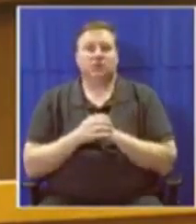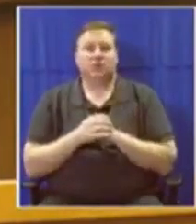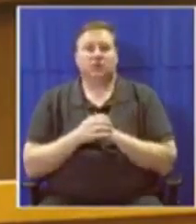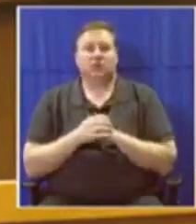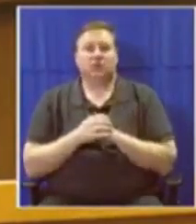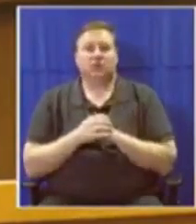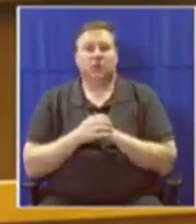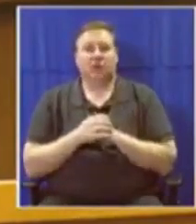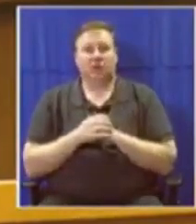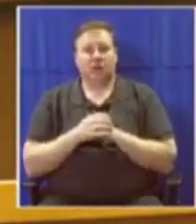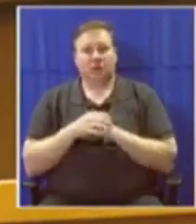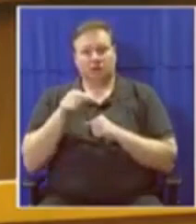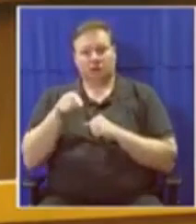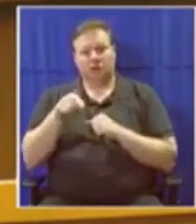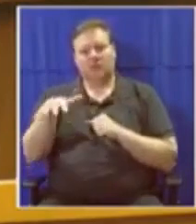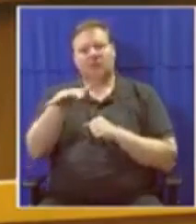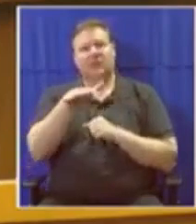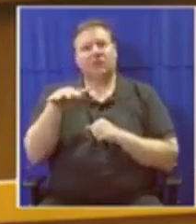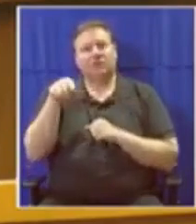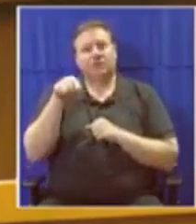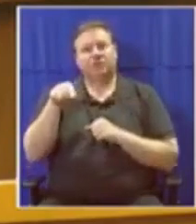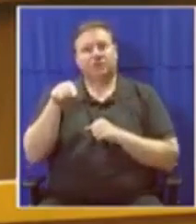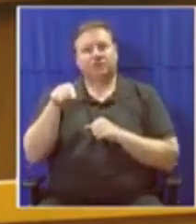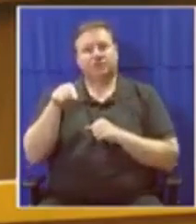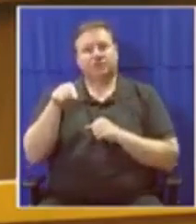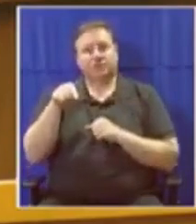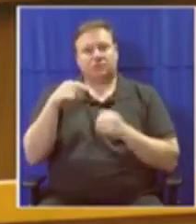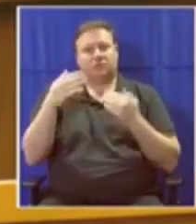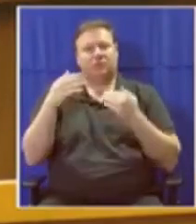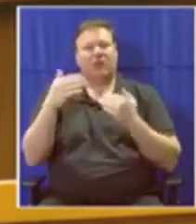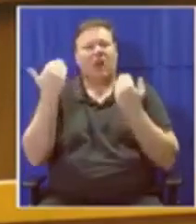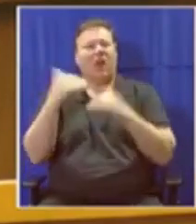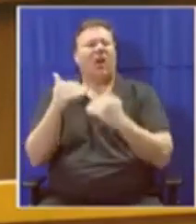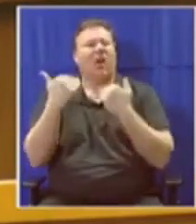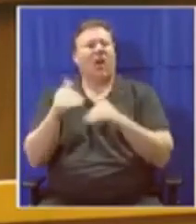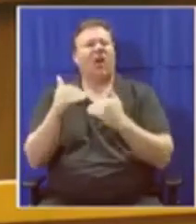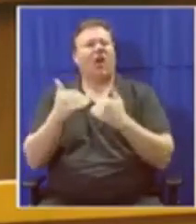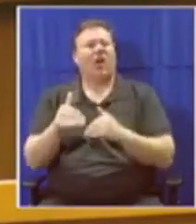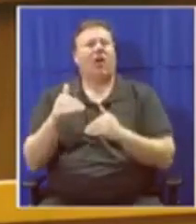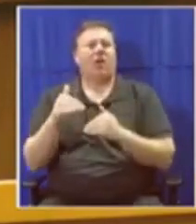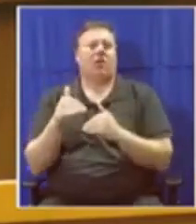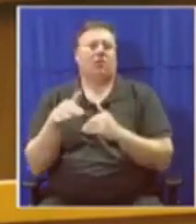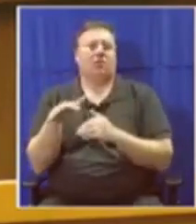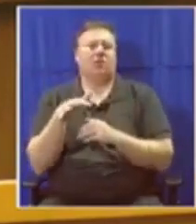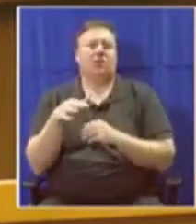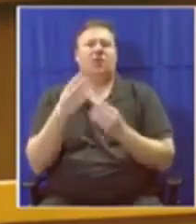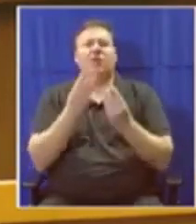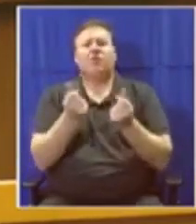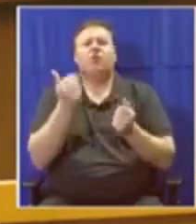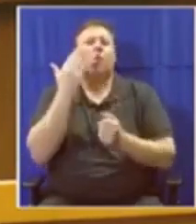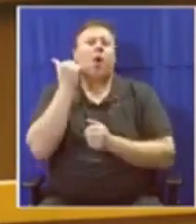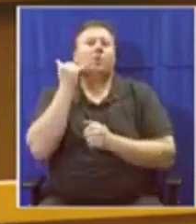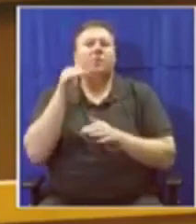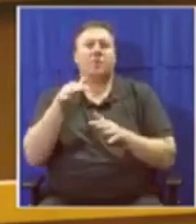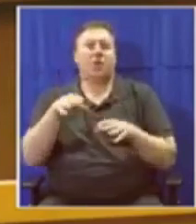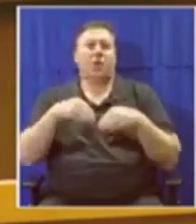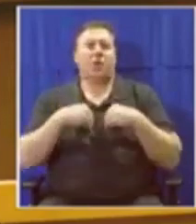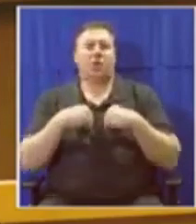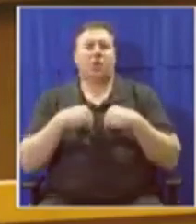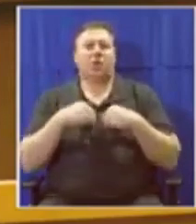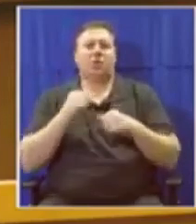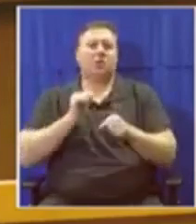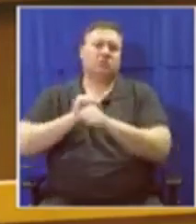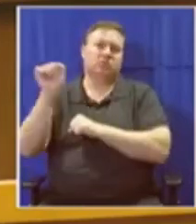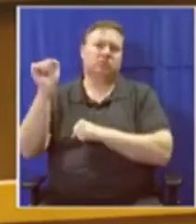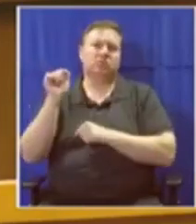This sector still remains the highly constricted sector controlled by a few white people and excludes the